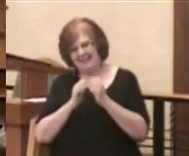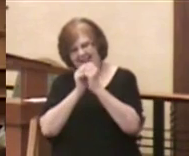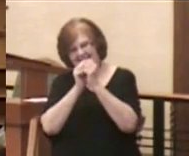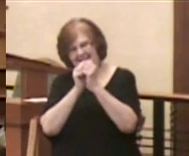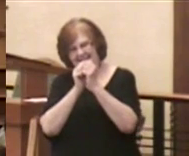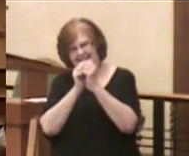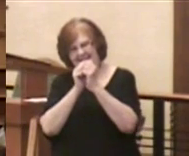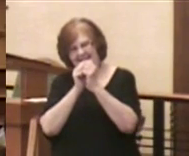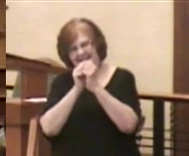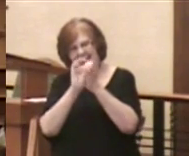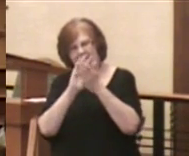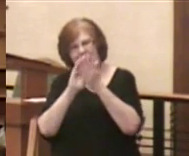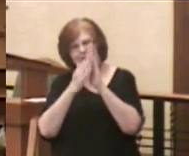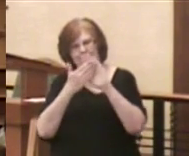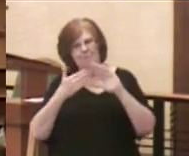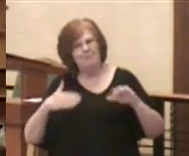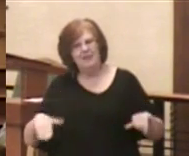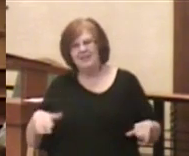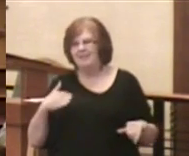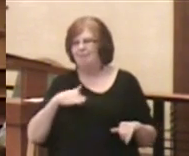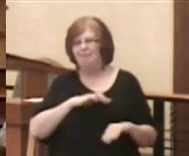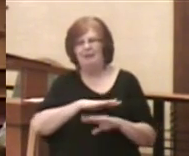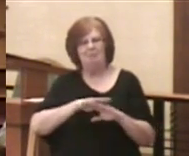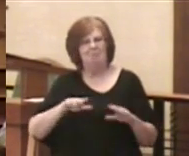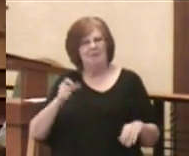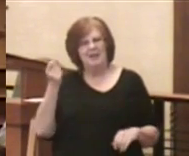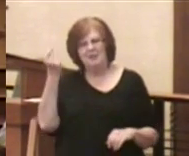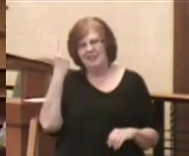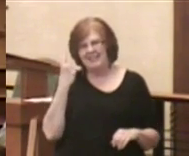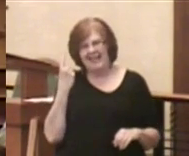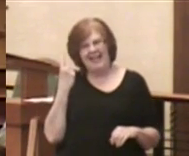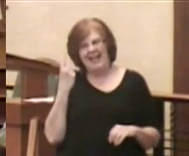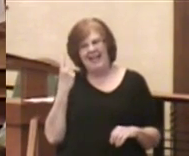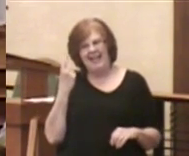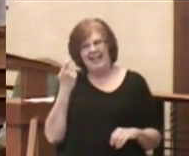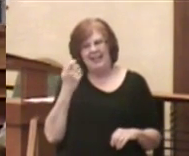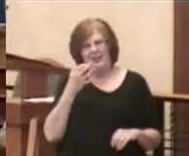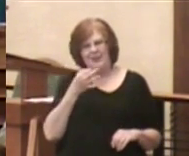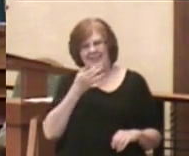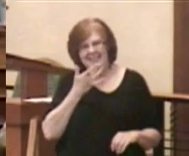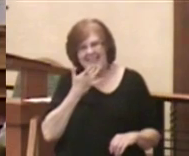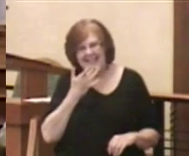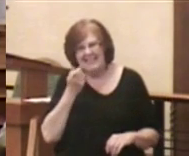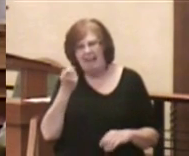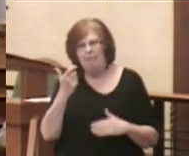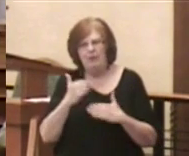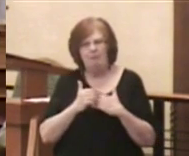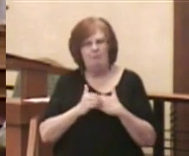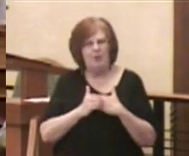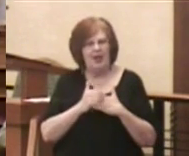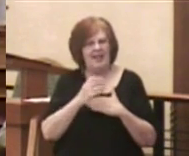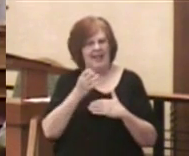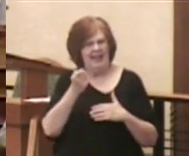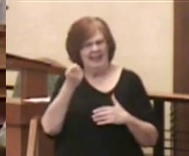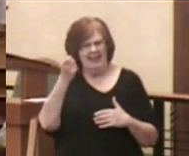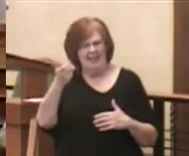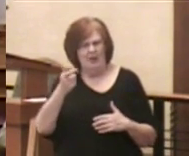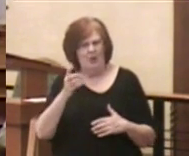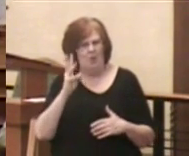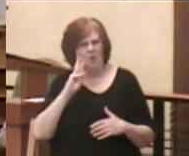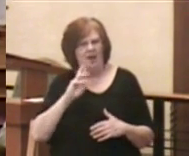that passes understanding. You taste a little bit of bread and a little bit of wine and you are